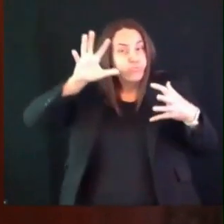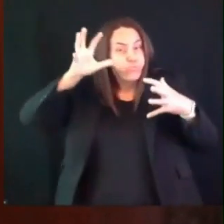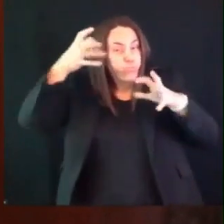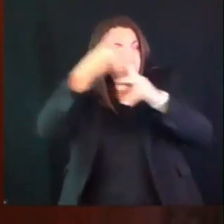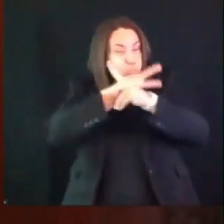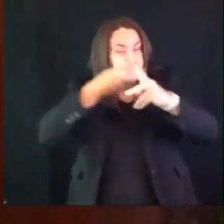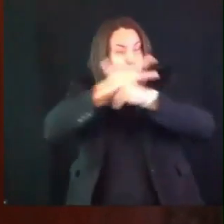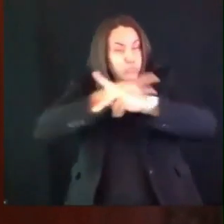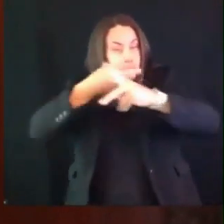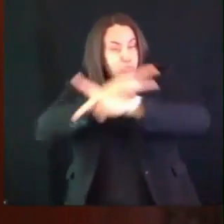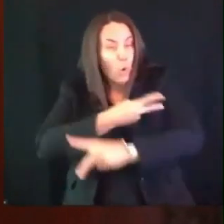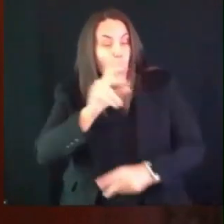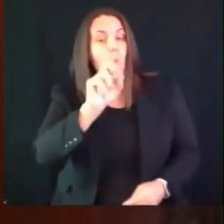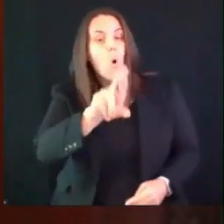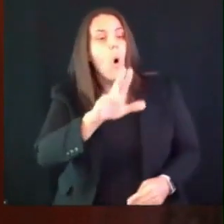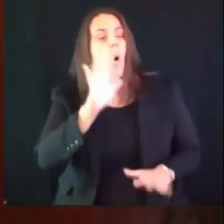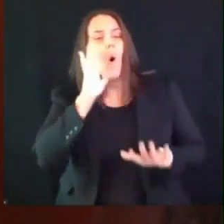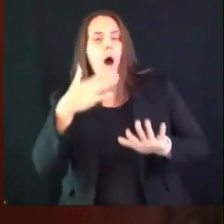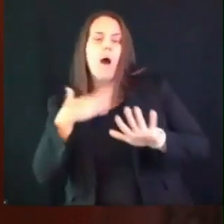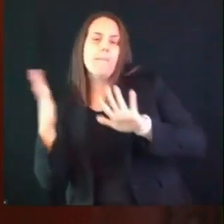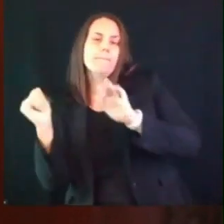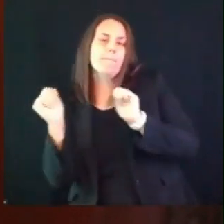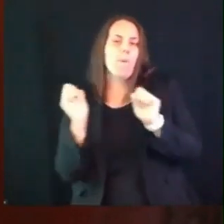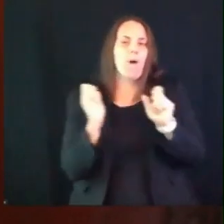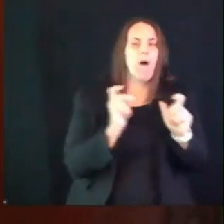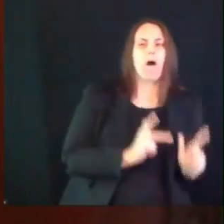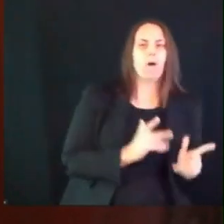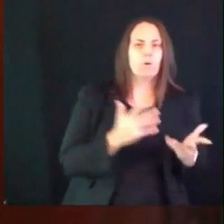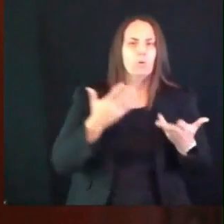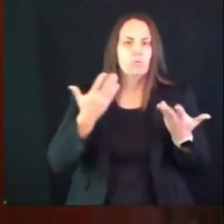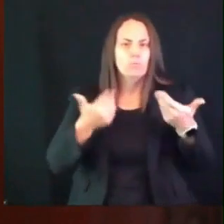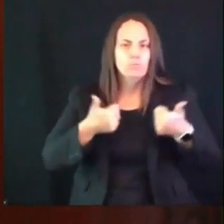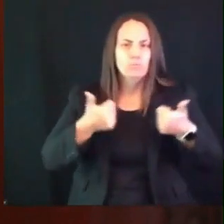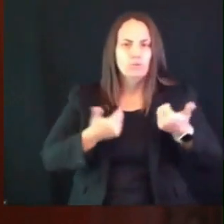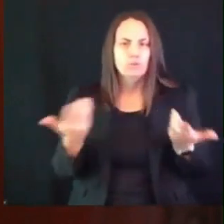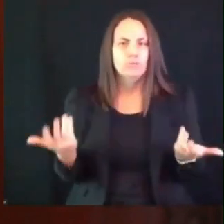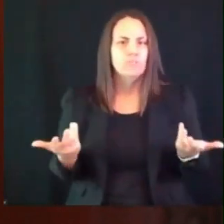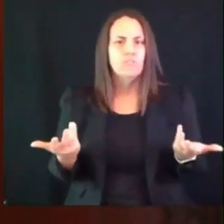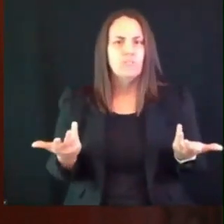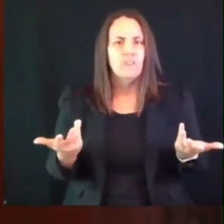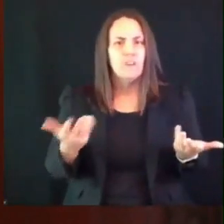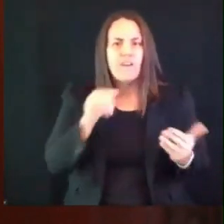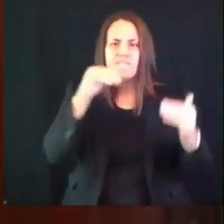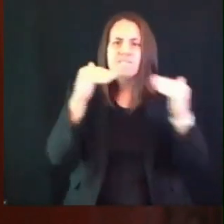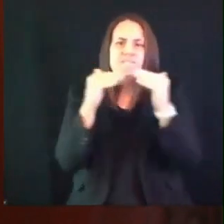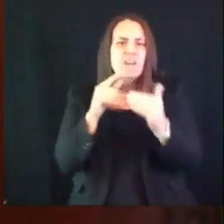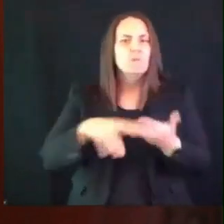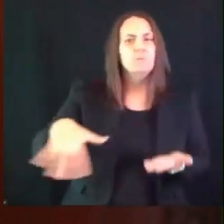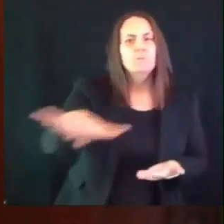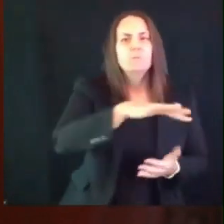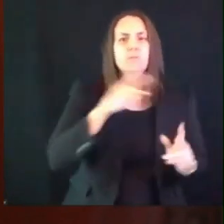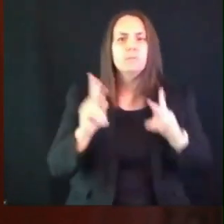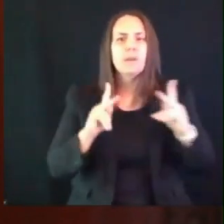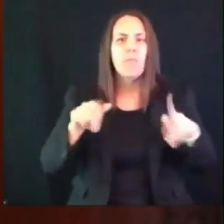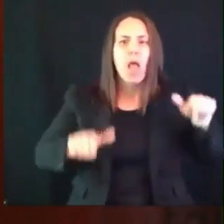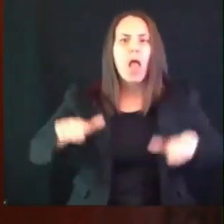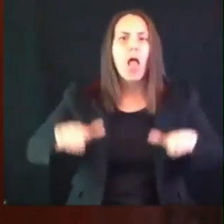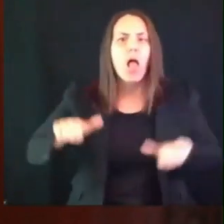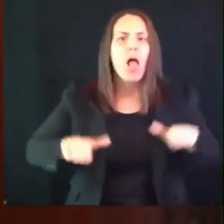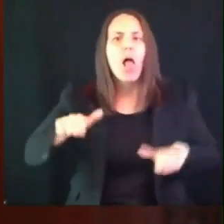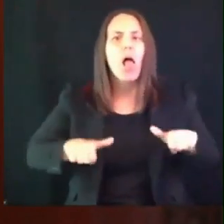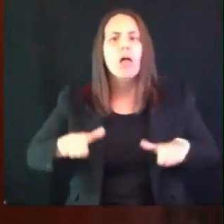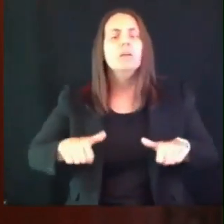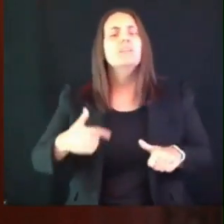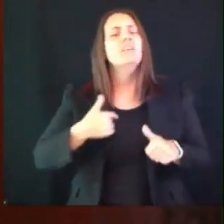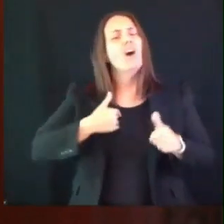so today i'm encouraging every wisconsinite to contact their state senators and state representatives and